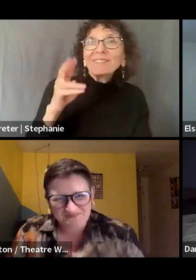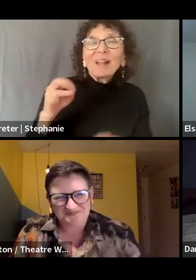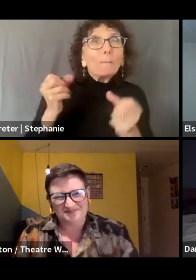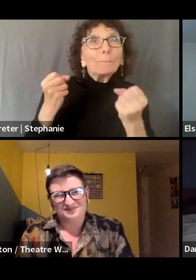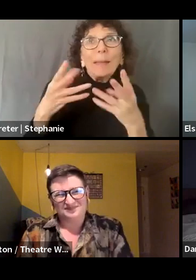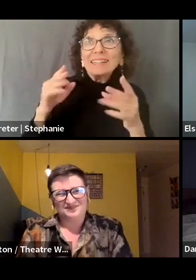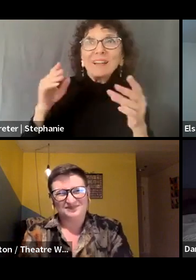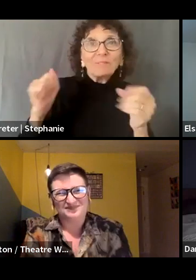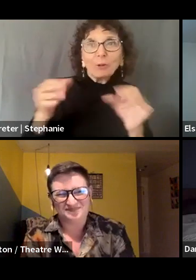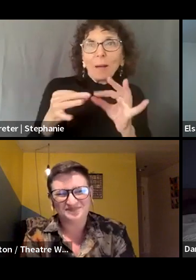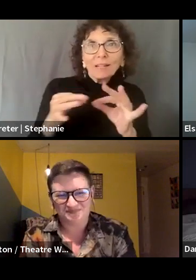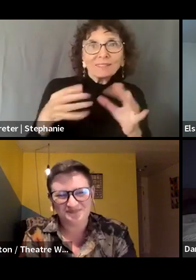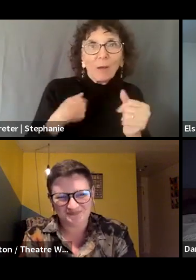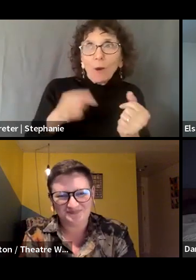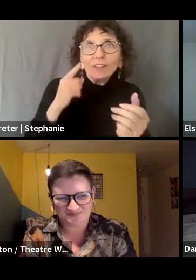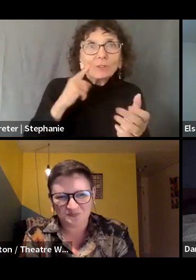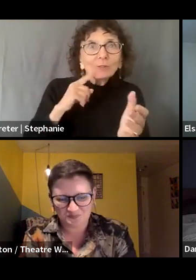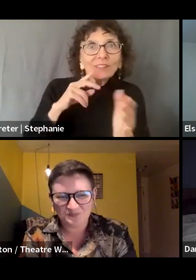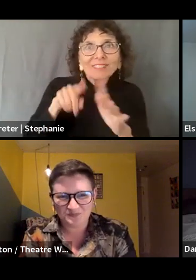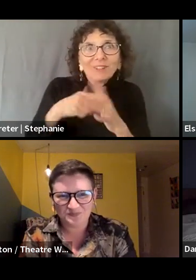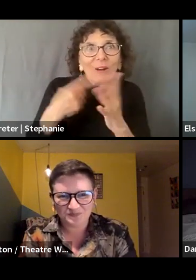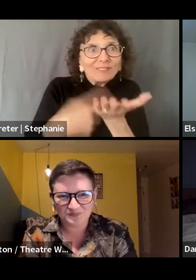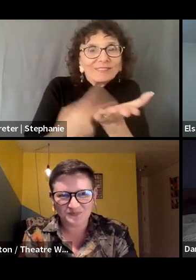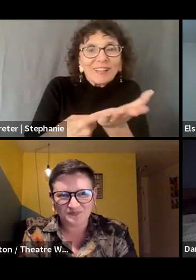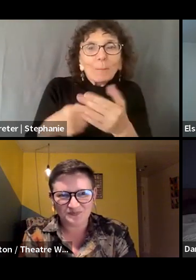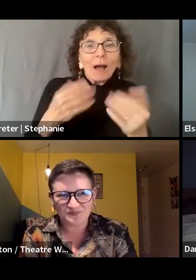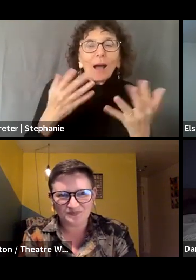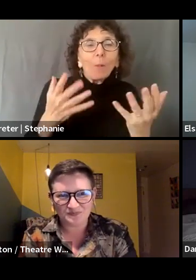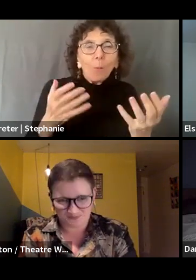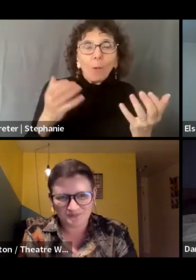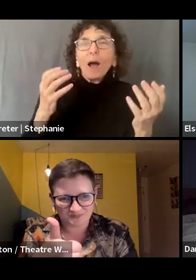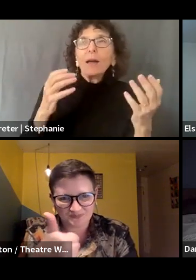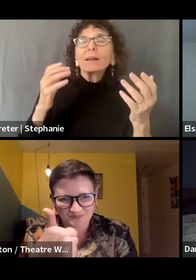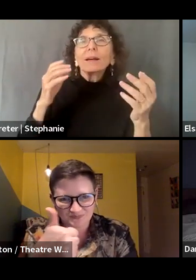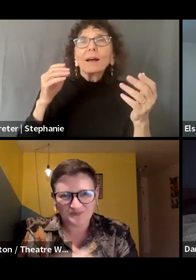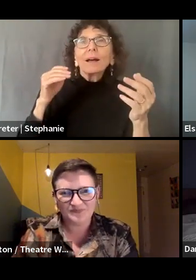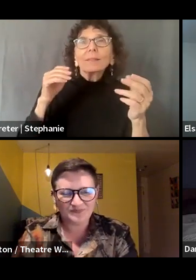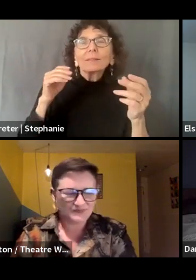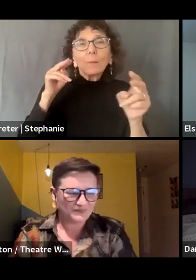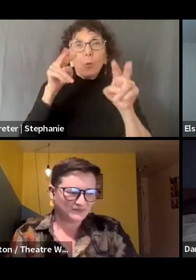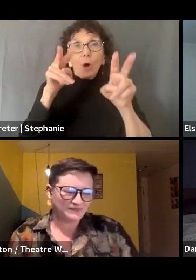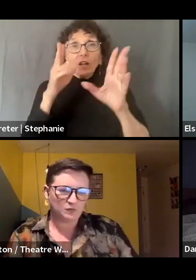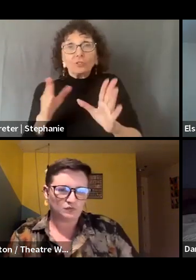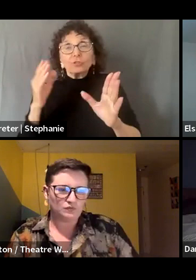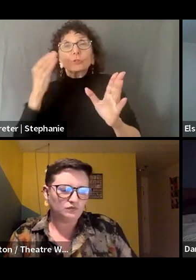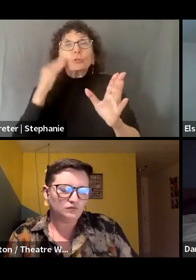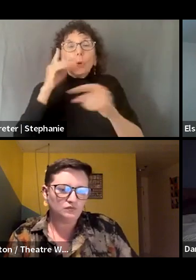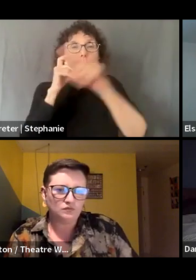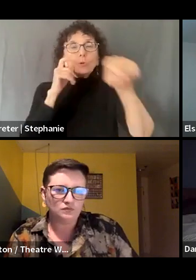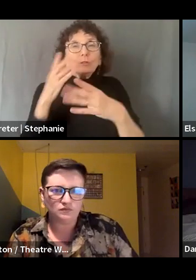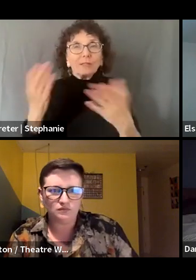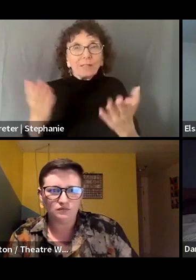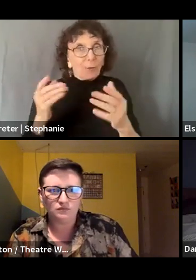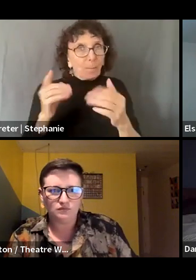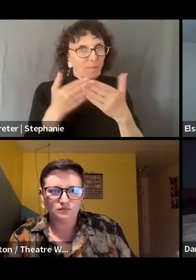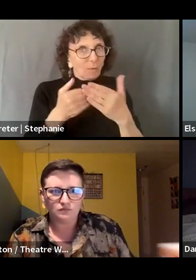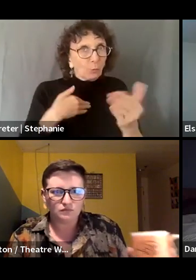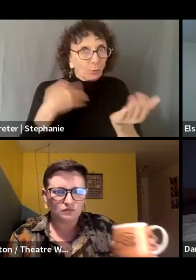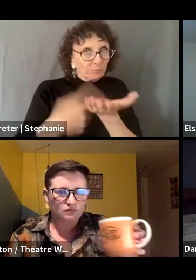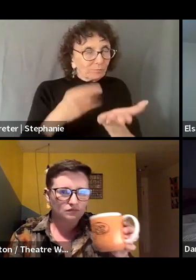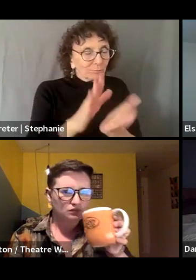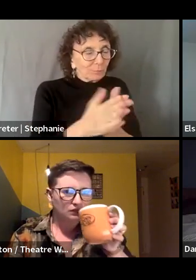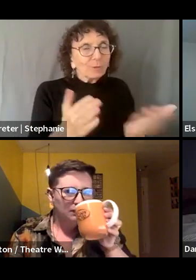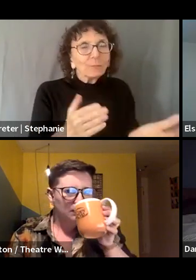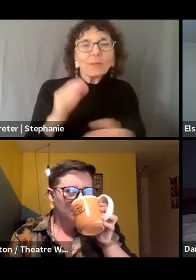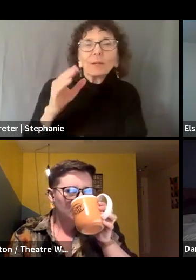but I want to make sure that our, our viewers have a sense of who all is in the room. So I'm going to, um, move next to Elsa, um, to give us a little bit of an